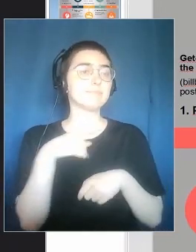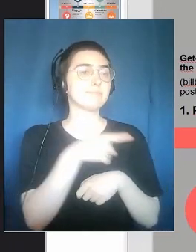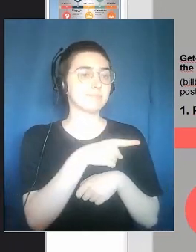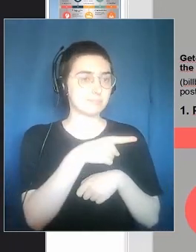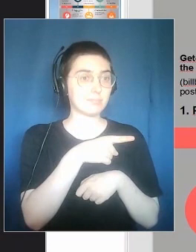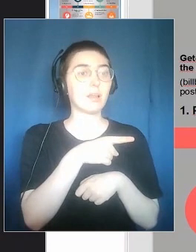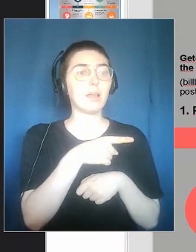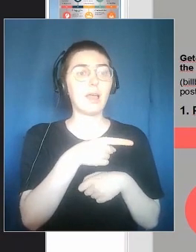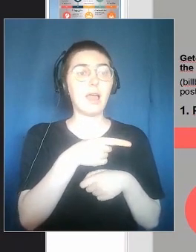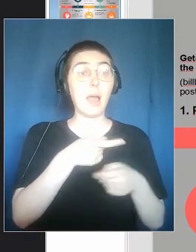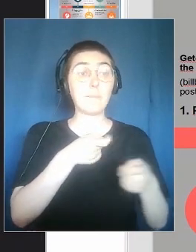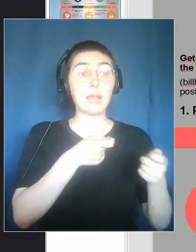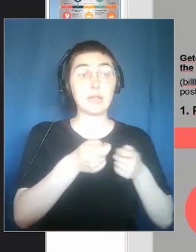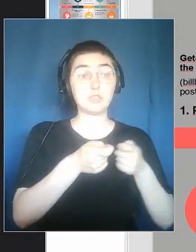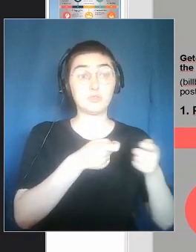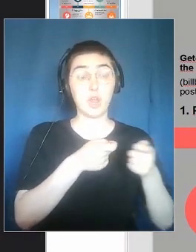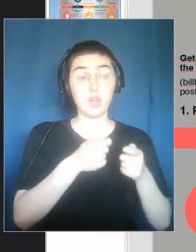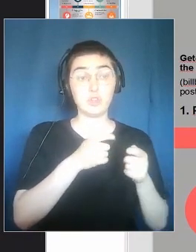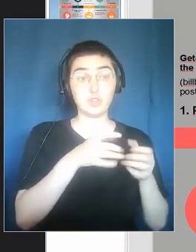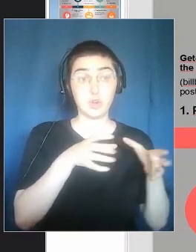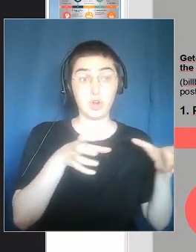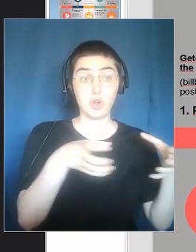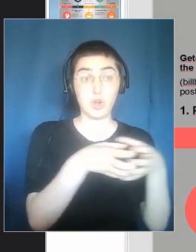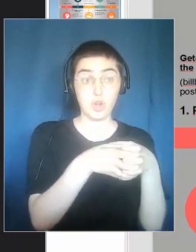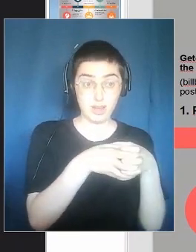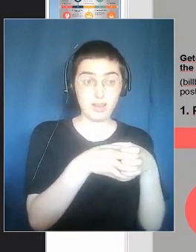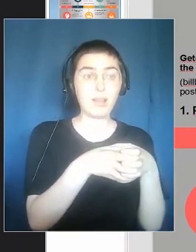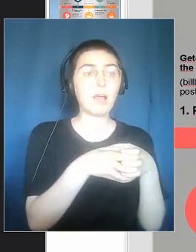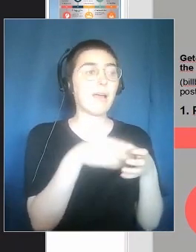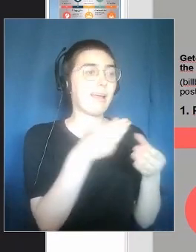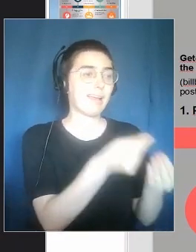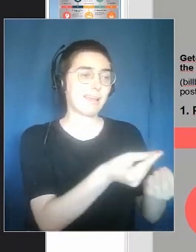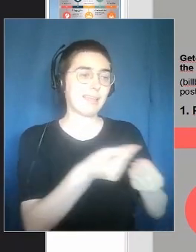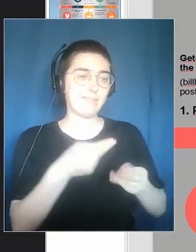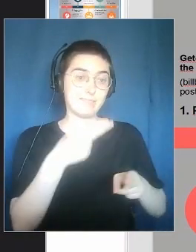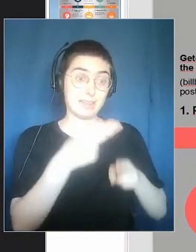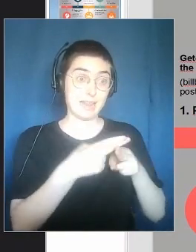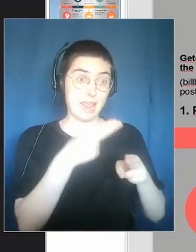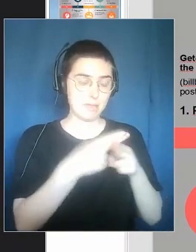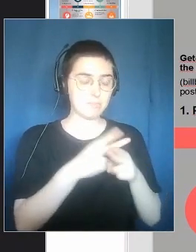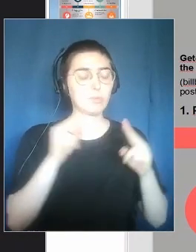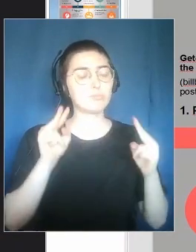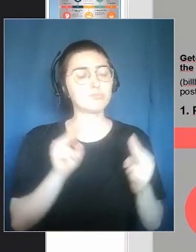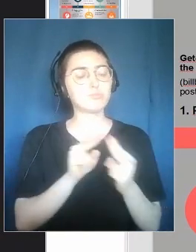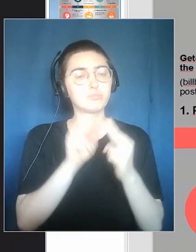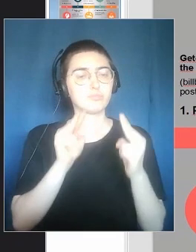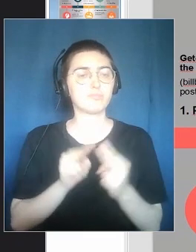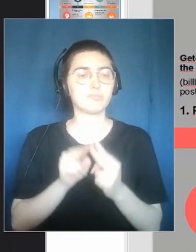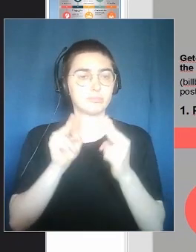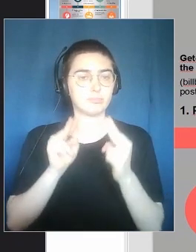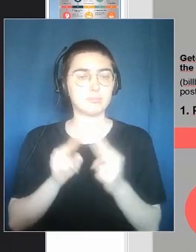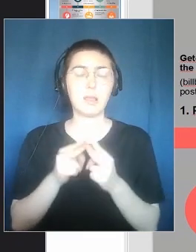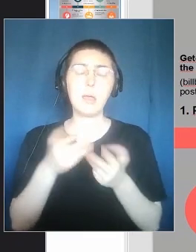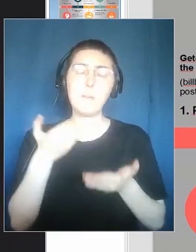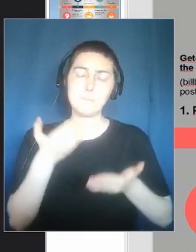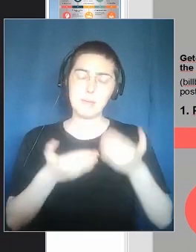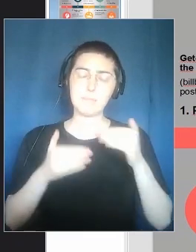we got in touch through the administration and whom we met.